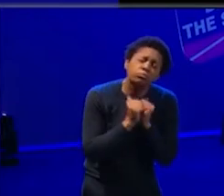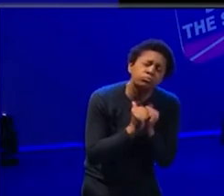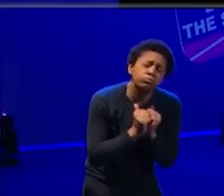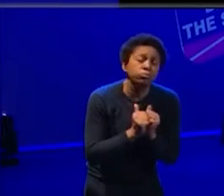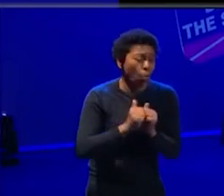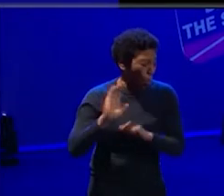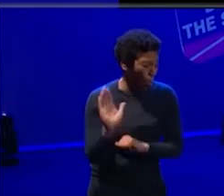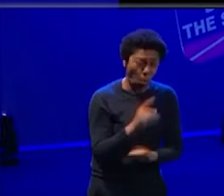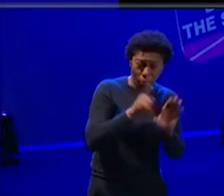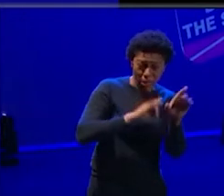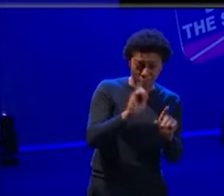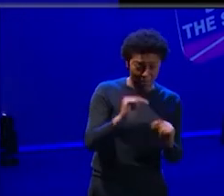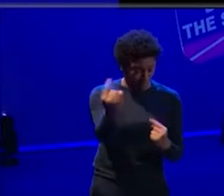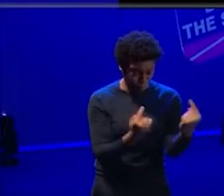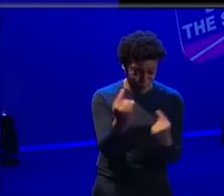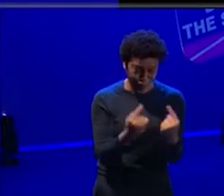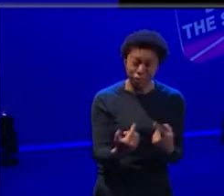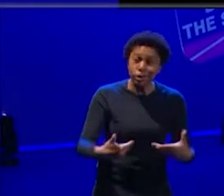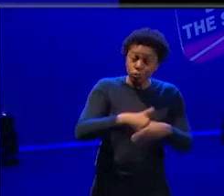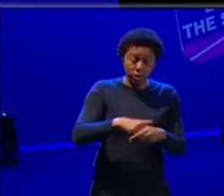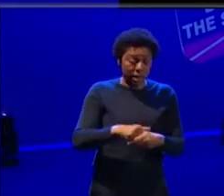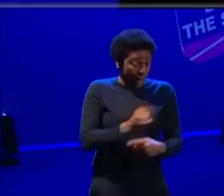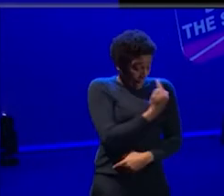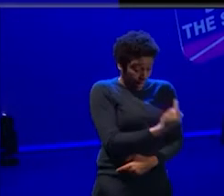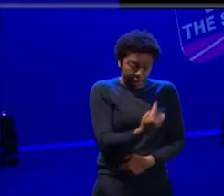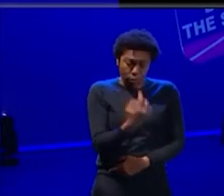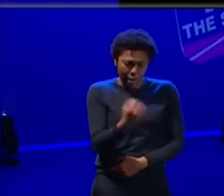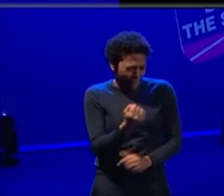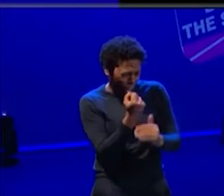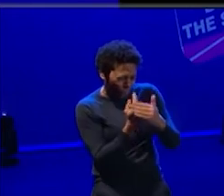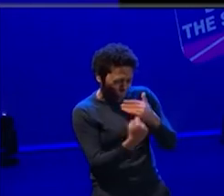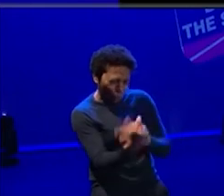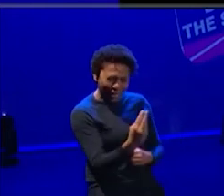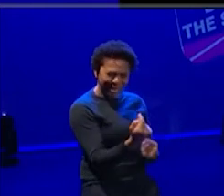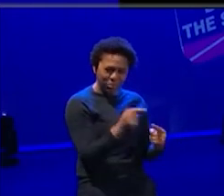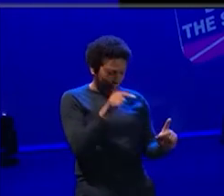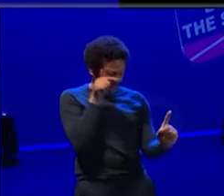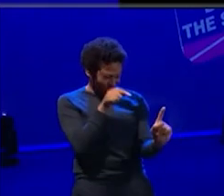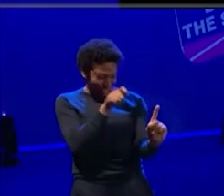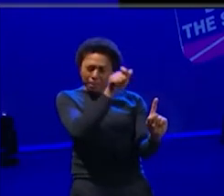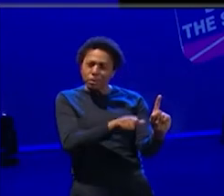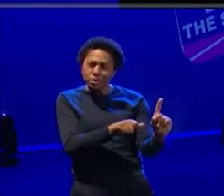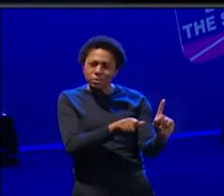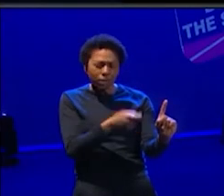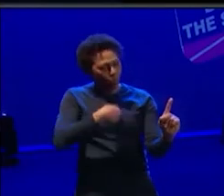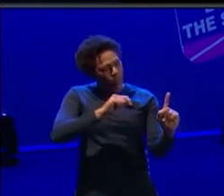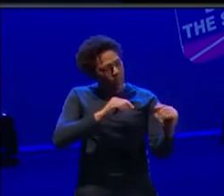and every single person has come with something unique. And we tailor that project to every single individual. So at no